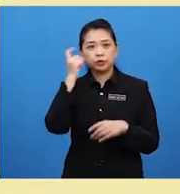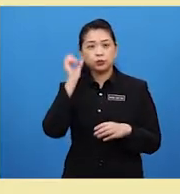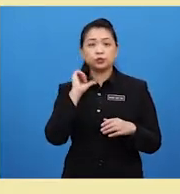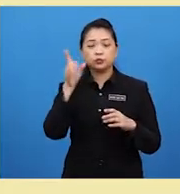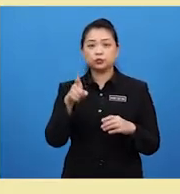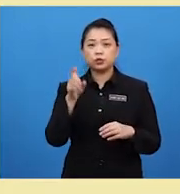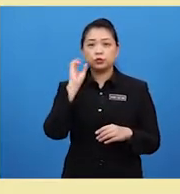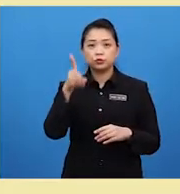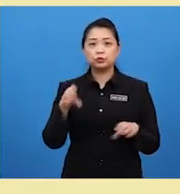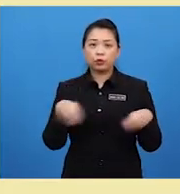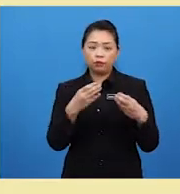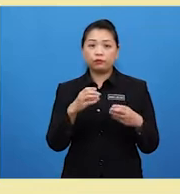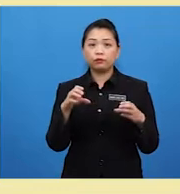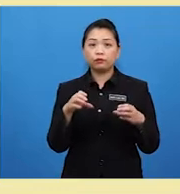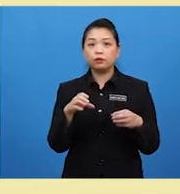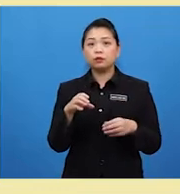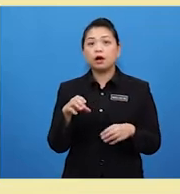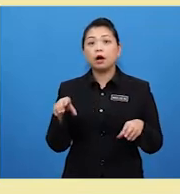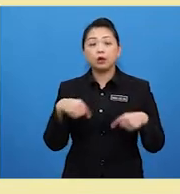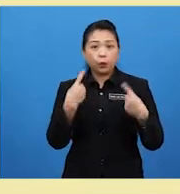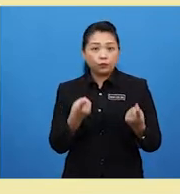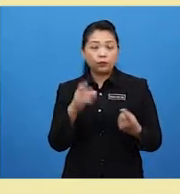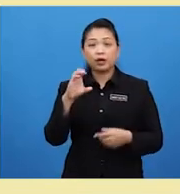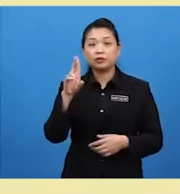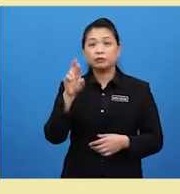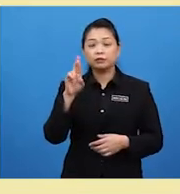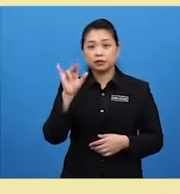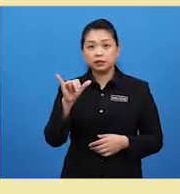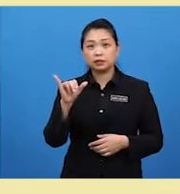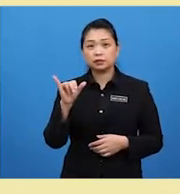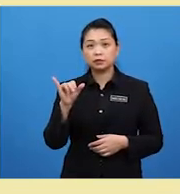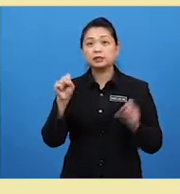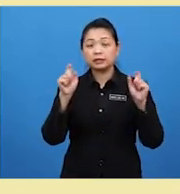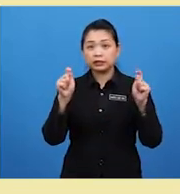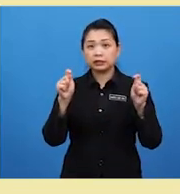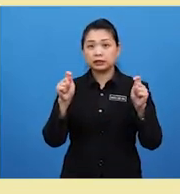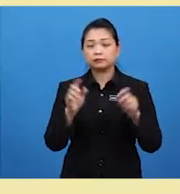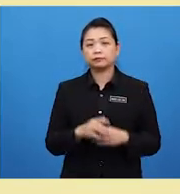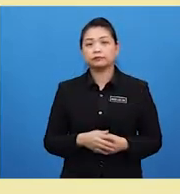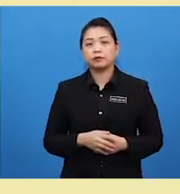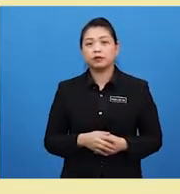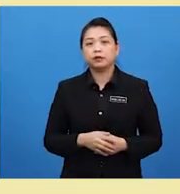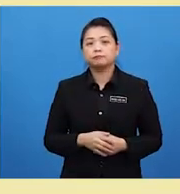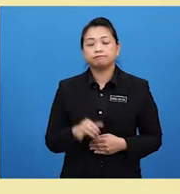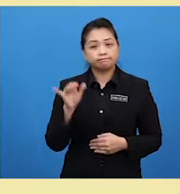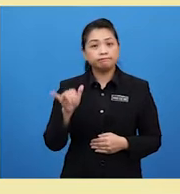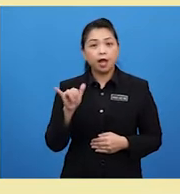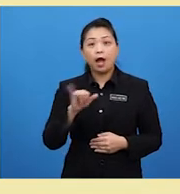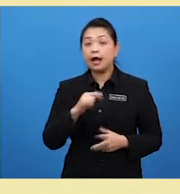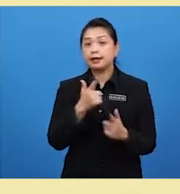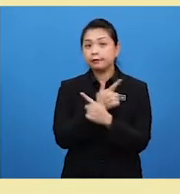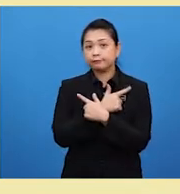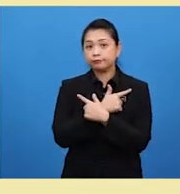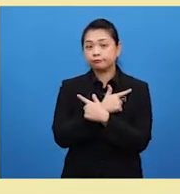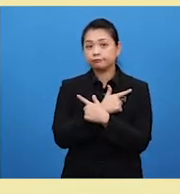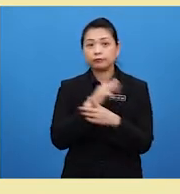a curry on Saturday night? That's a very typical dish here Yep, I'd love